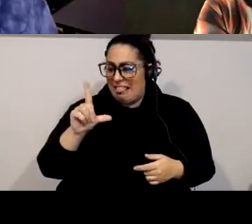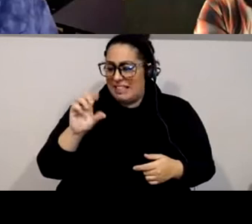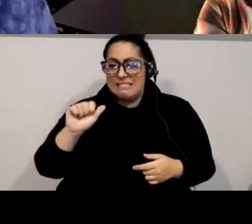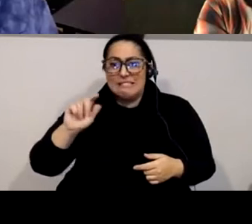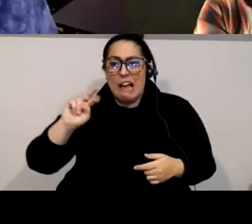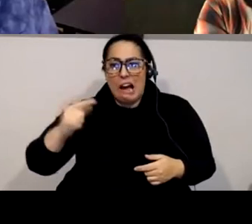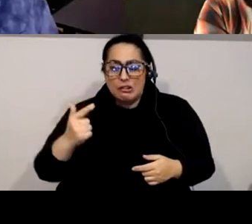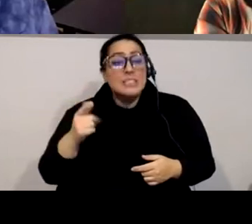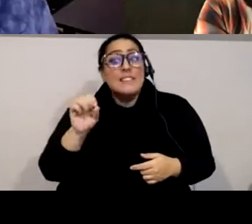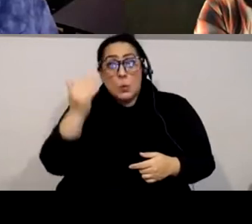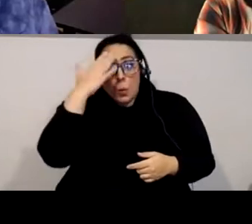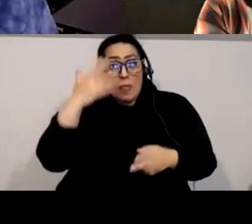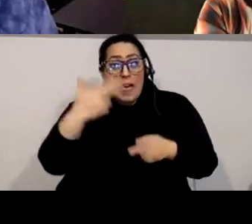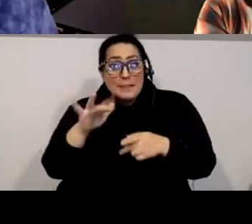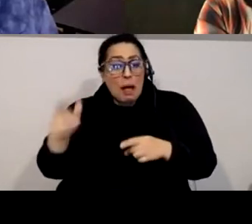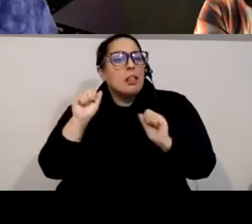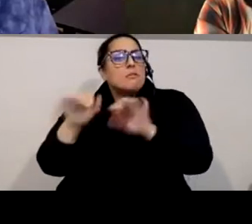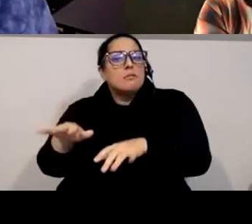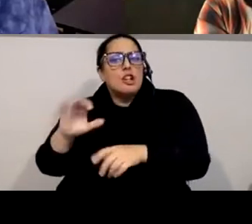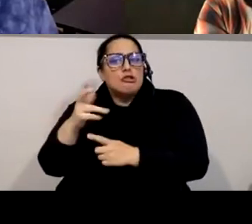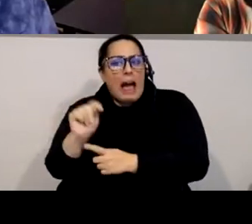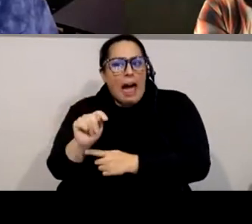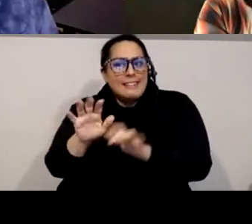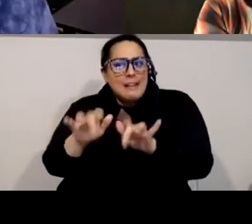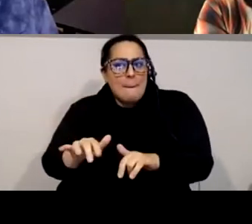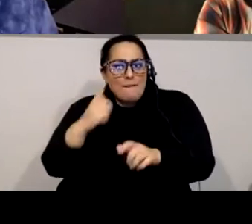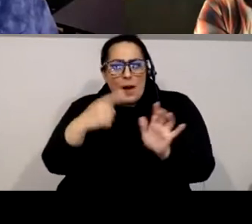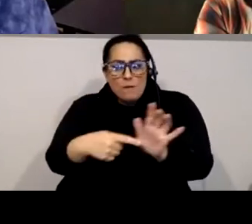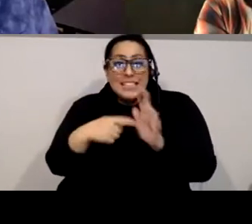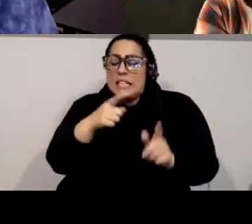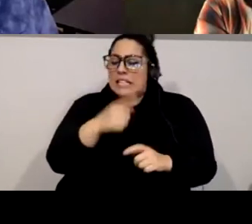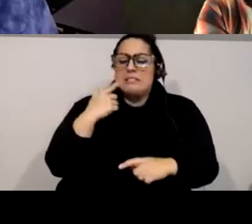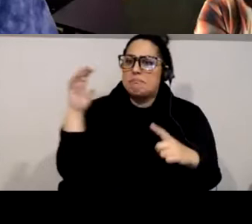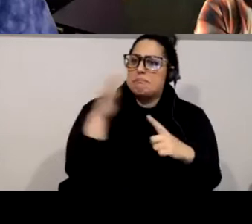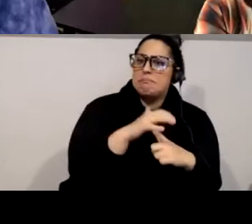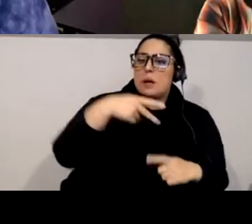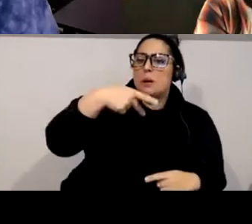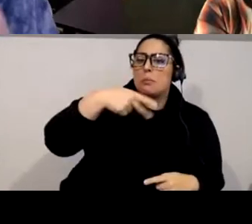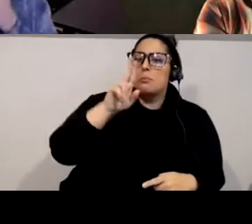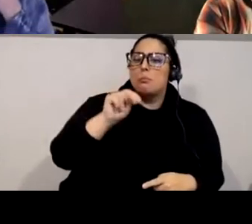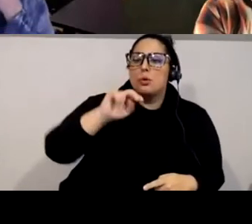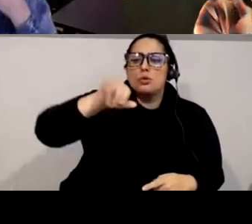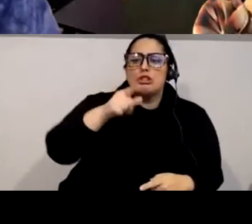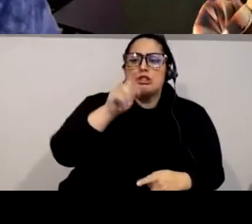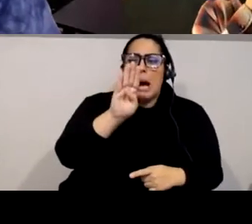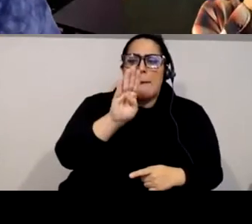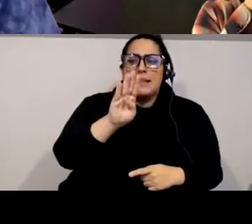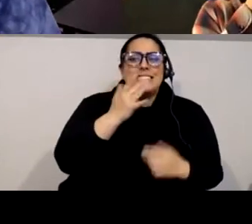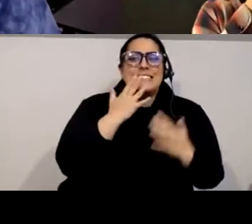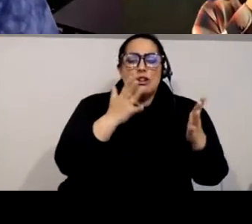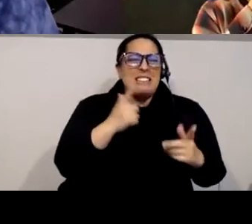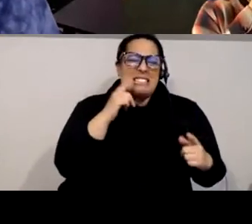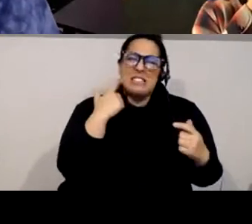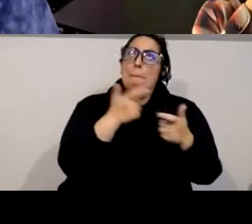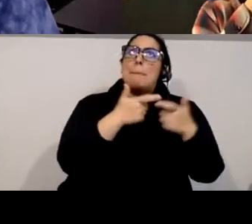he is uh i would say the biggest uh Punjabi singer there is um he's huge he's massive he's crossed